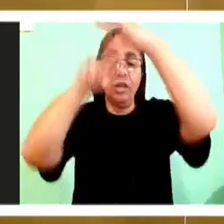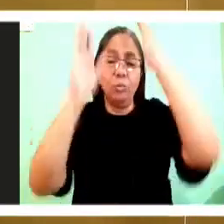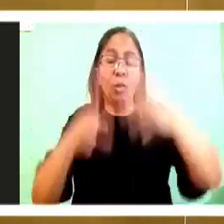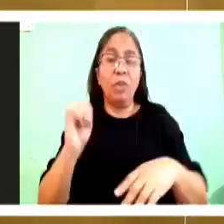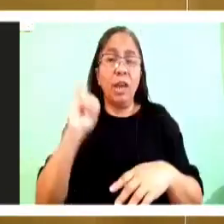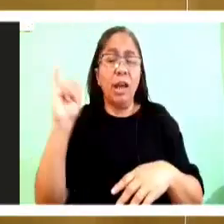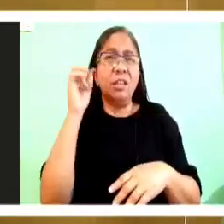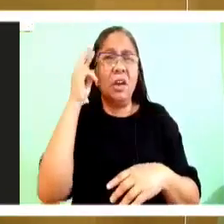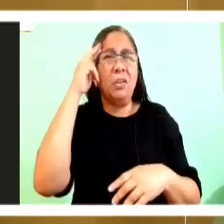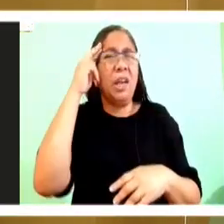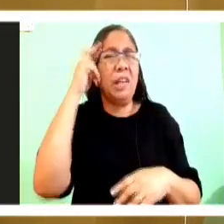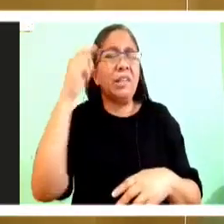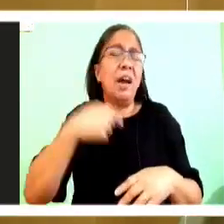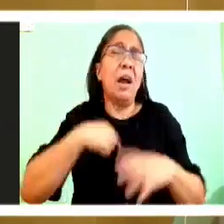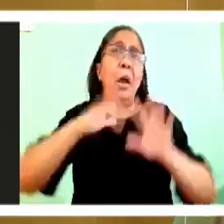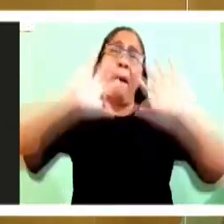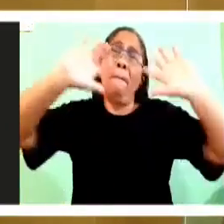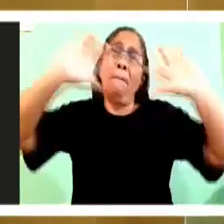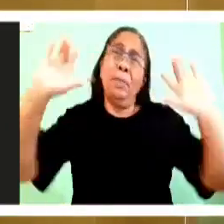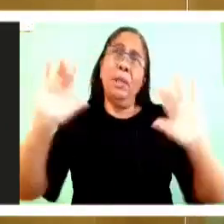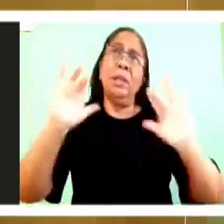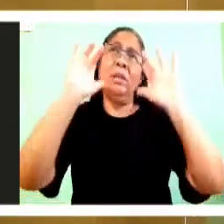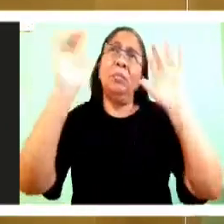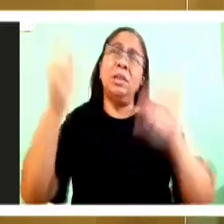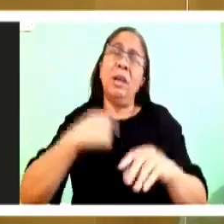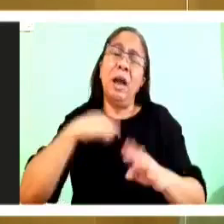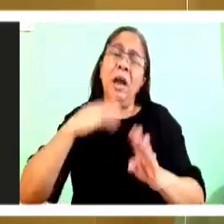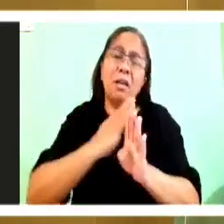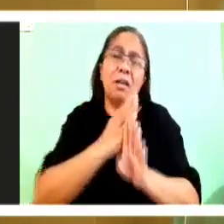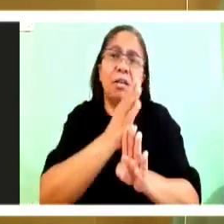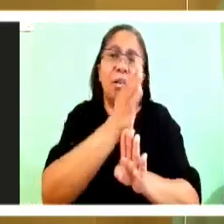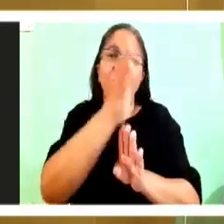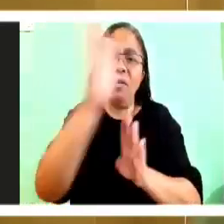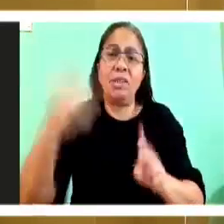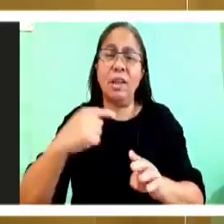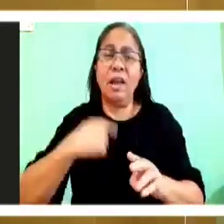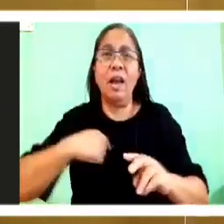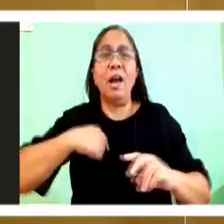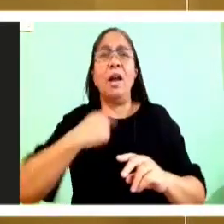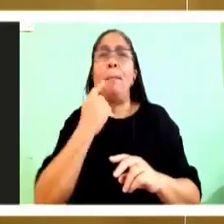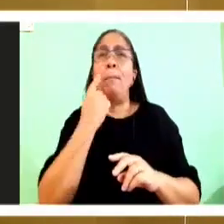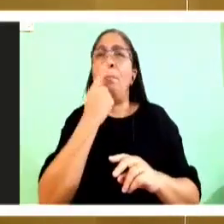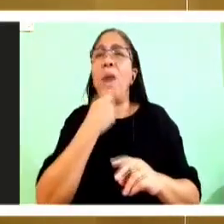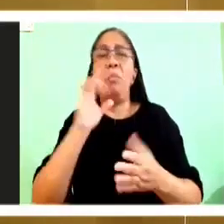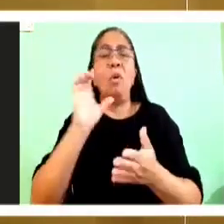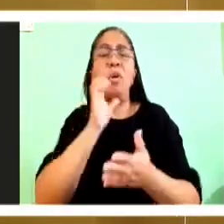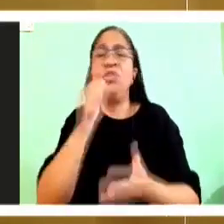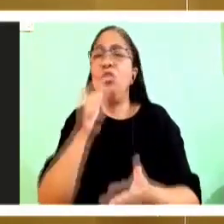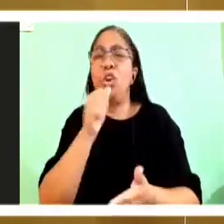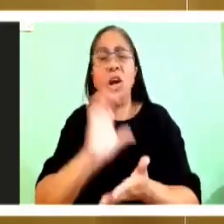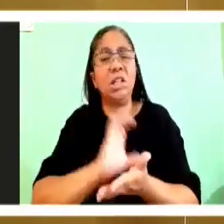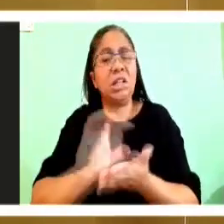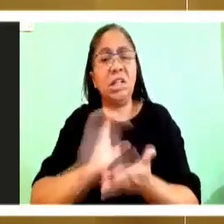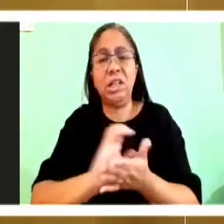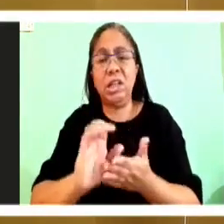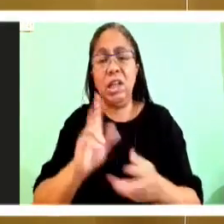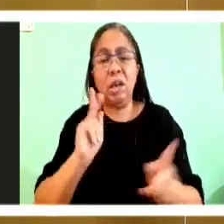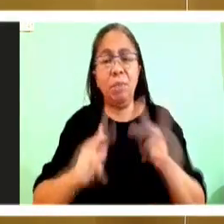state I am in. I am lost. I am a man of unclean lips, living among a people of unclean lips.